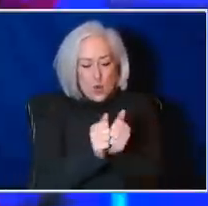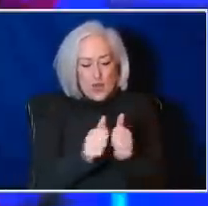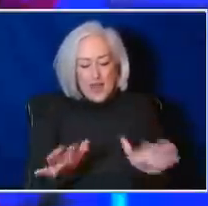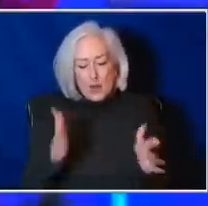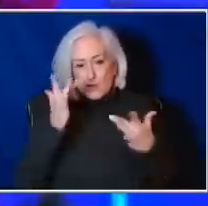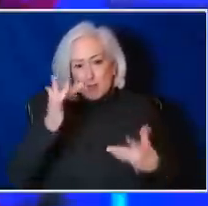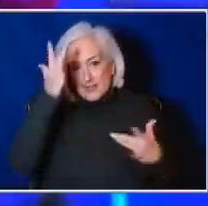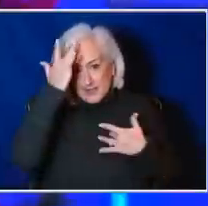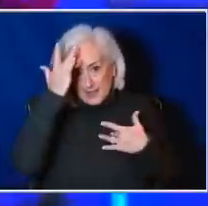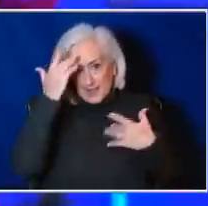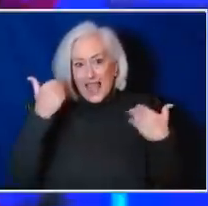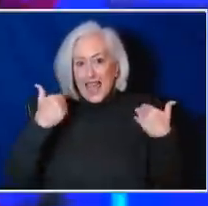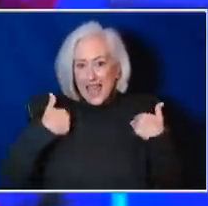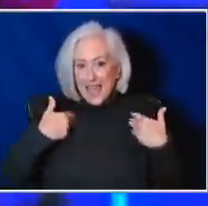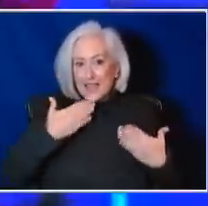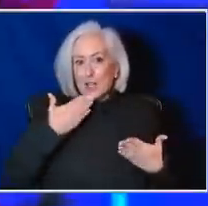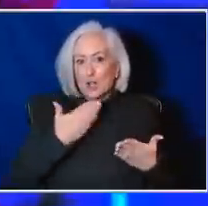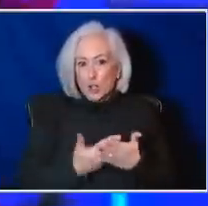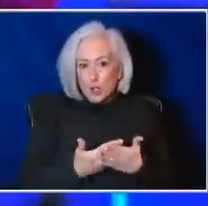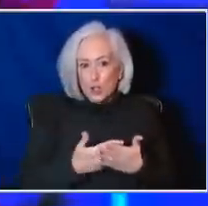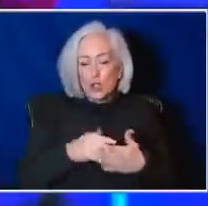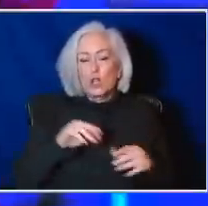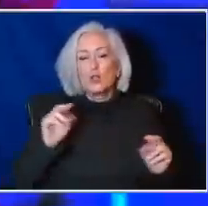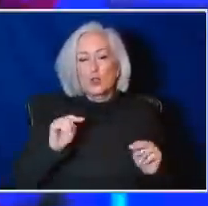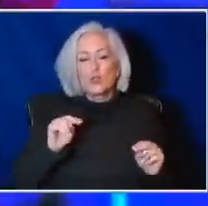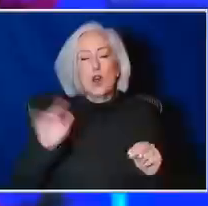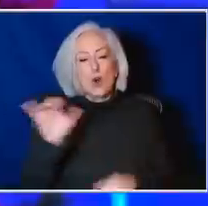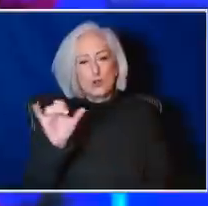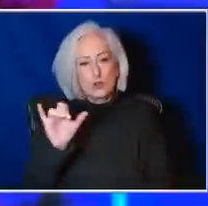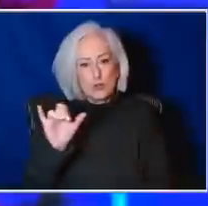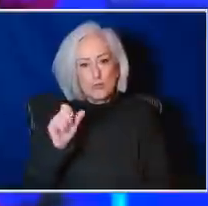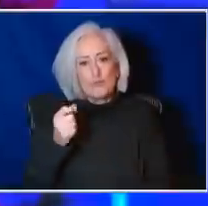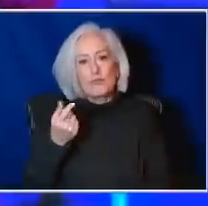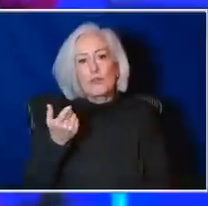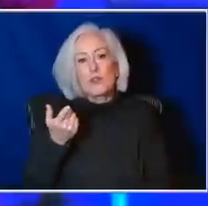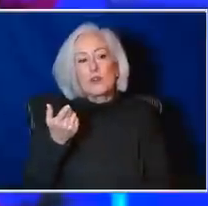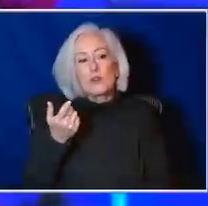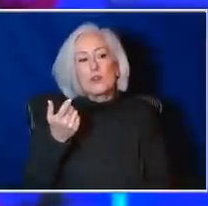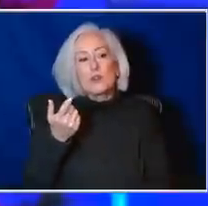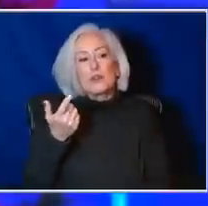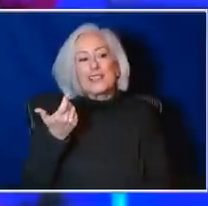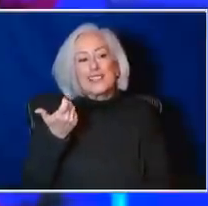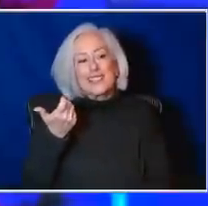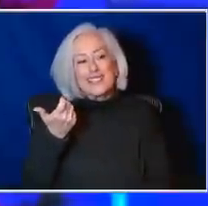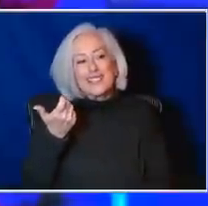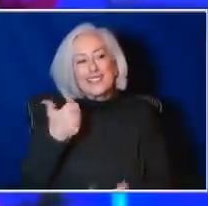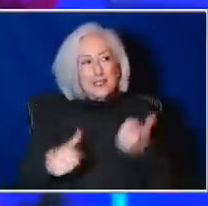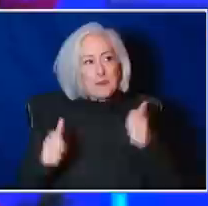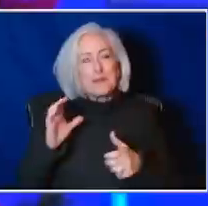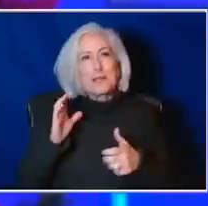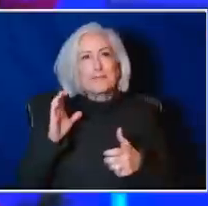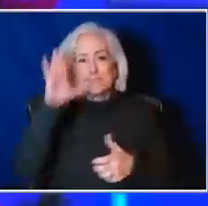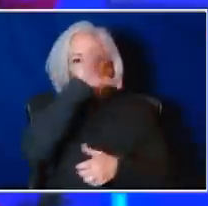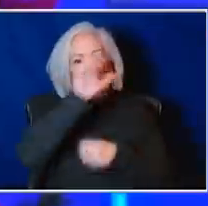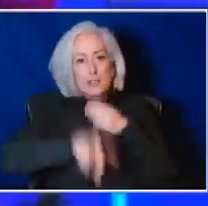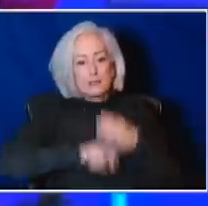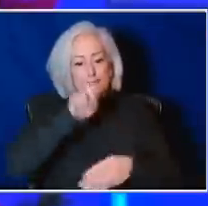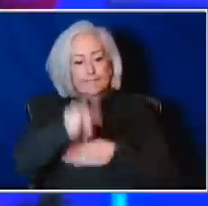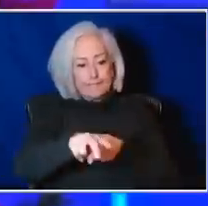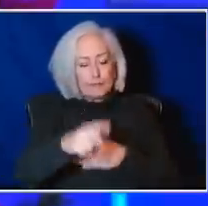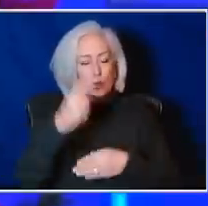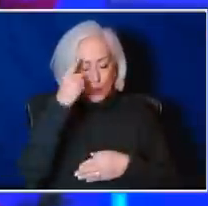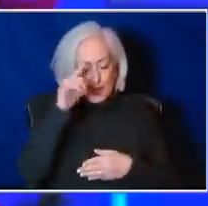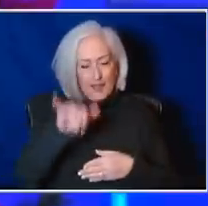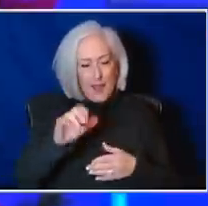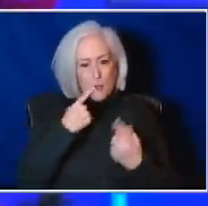neutral neutralization, although it was lower. I think it's a large leap to make, but just as we heard Dr. Poland say, we don't have